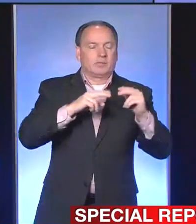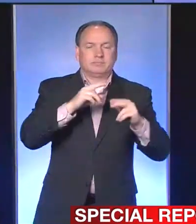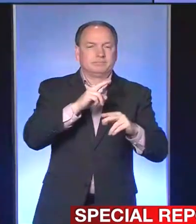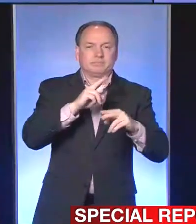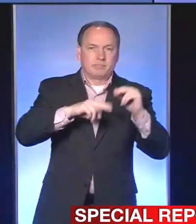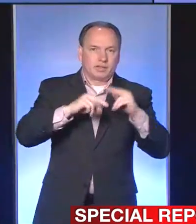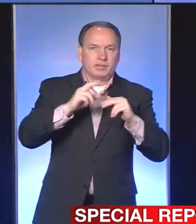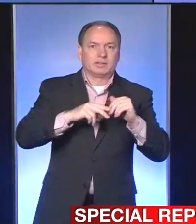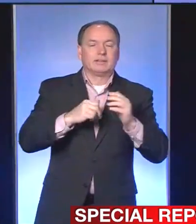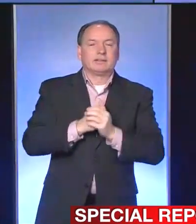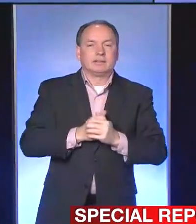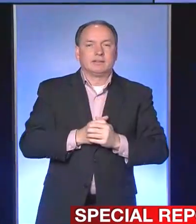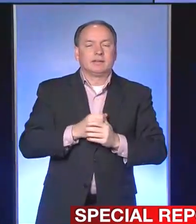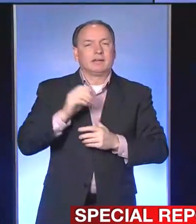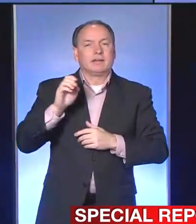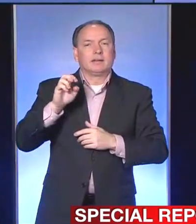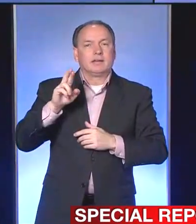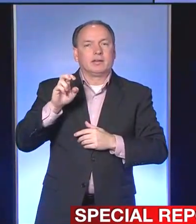Erie News Now.